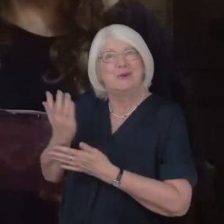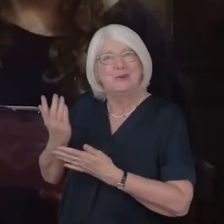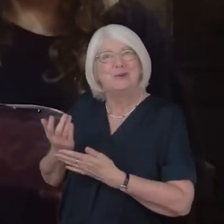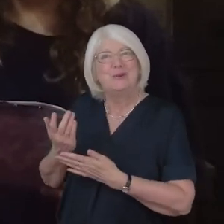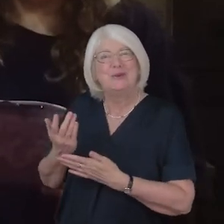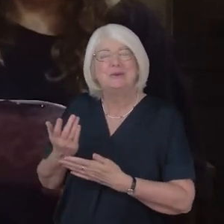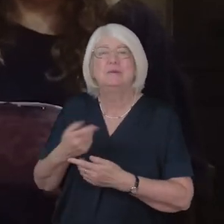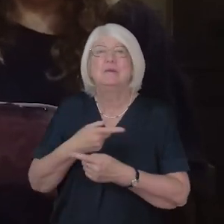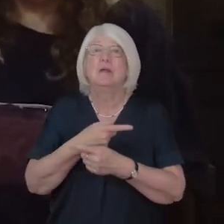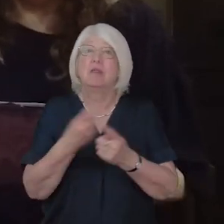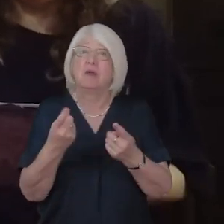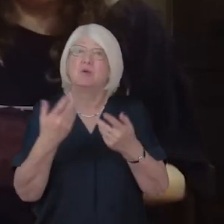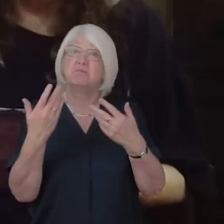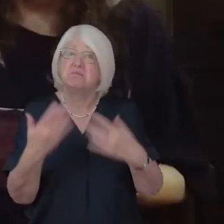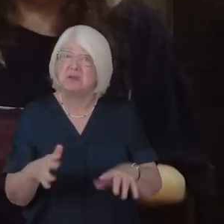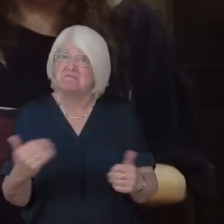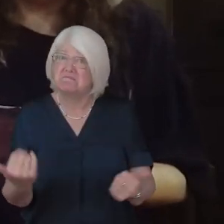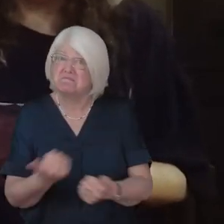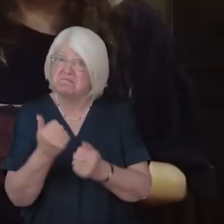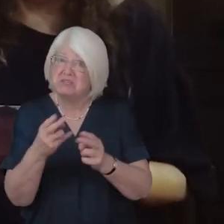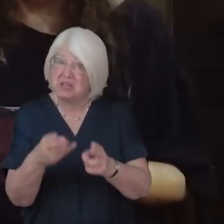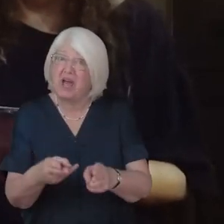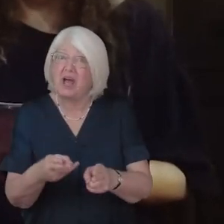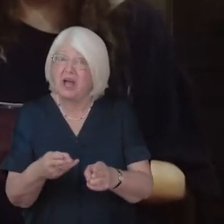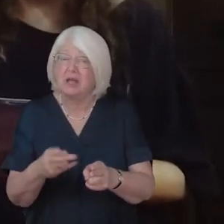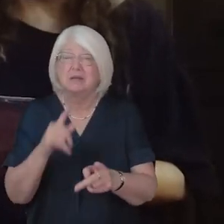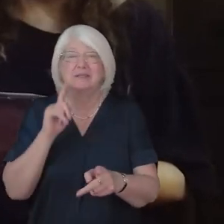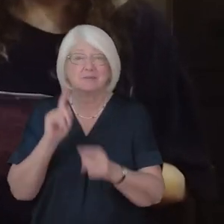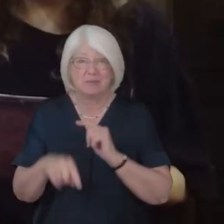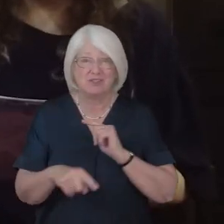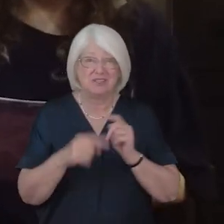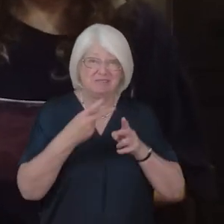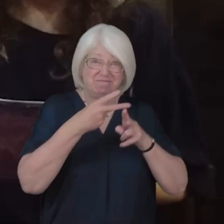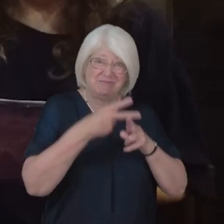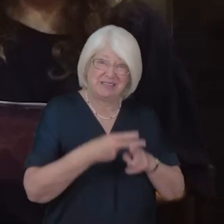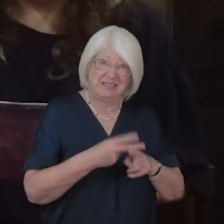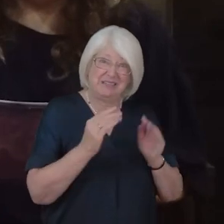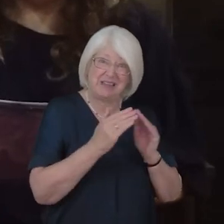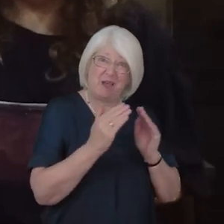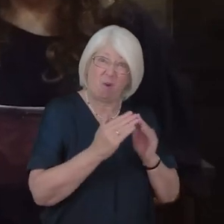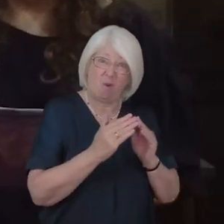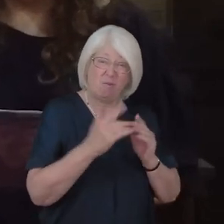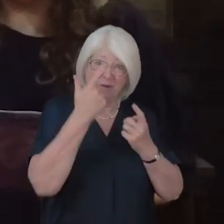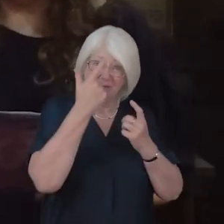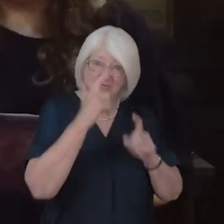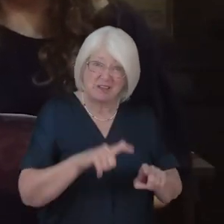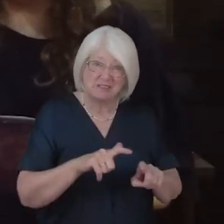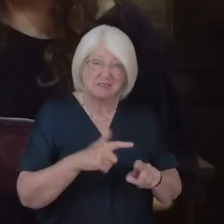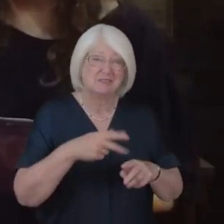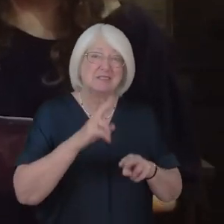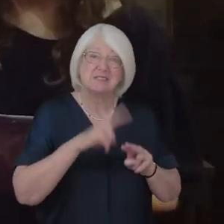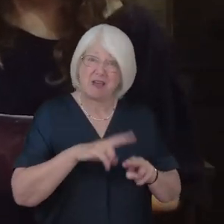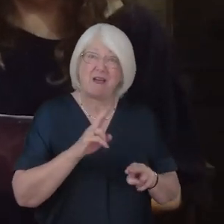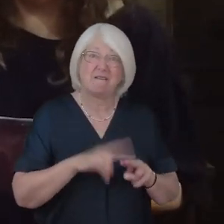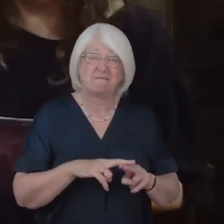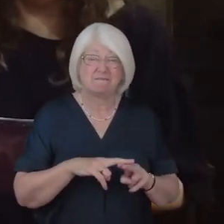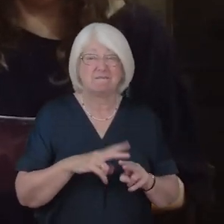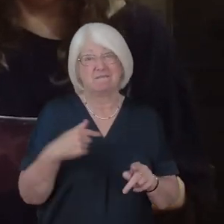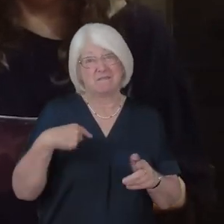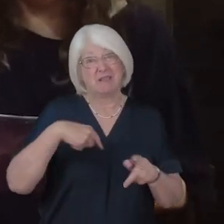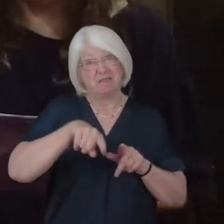especially care home residents and staff we have lost this year to COVID-19